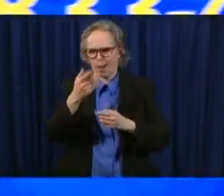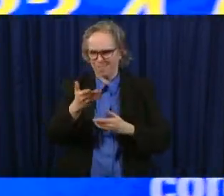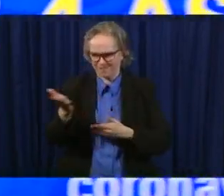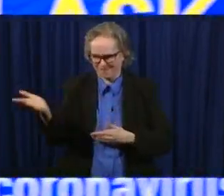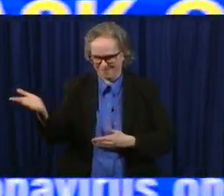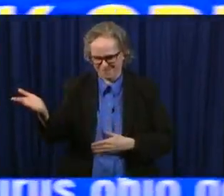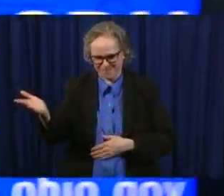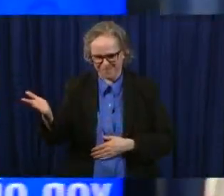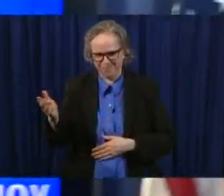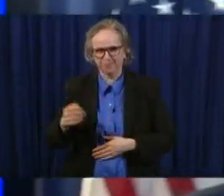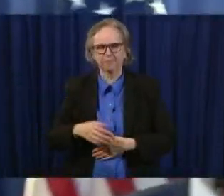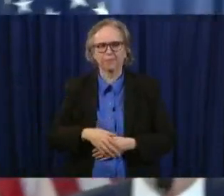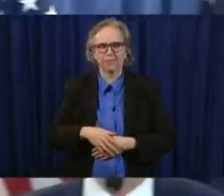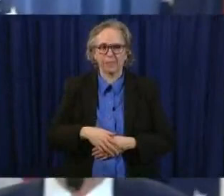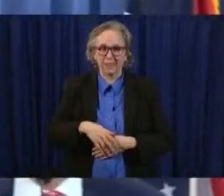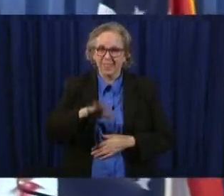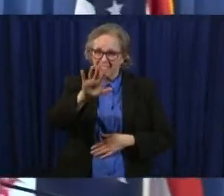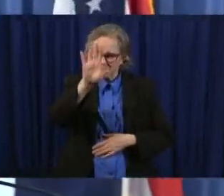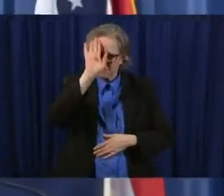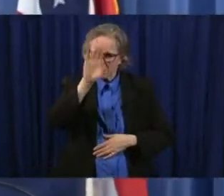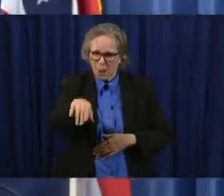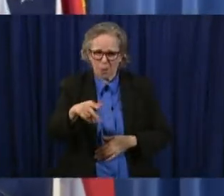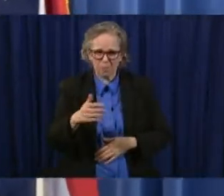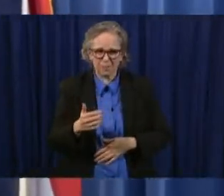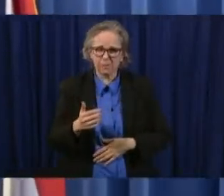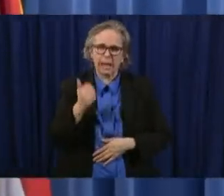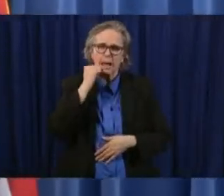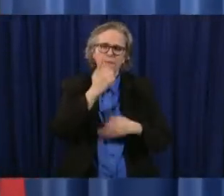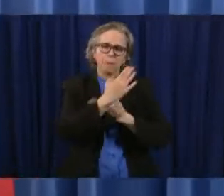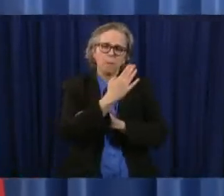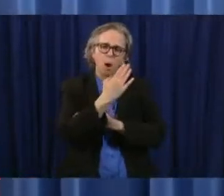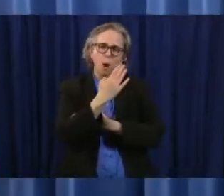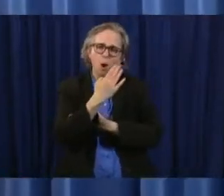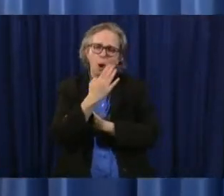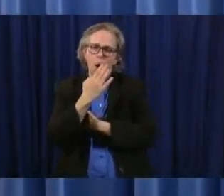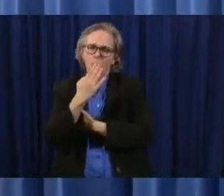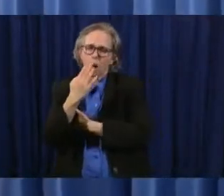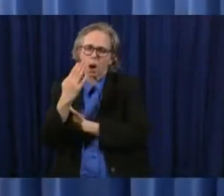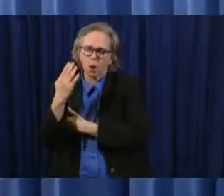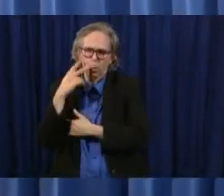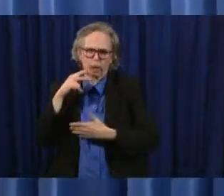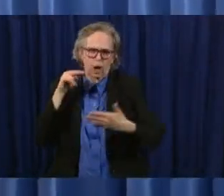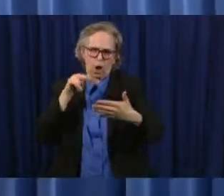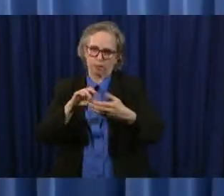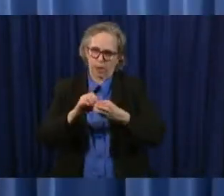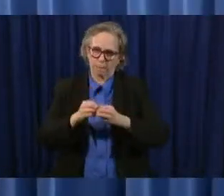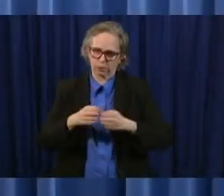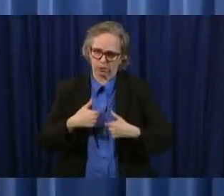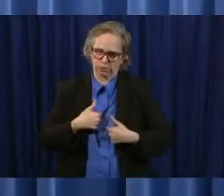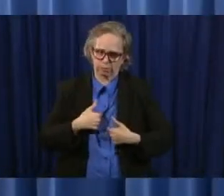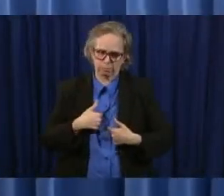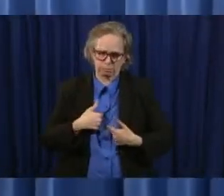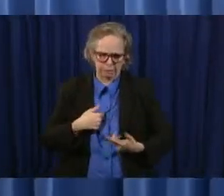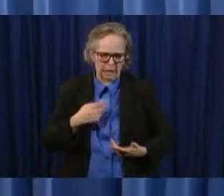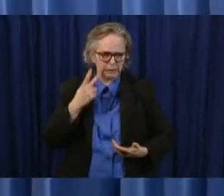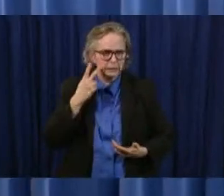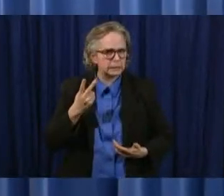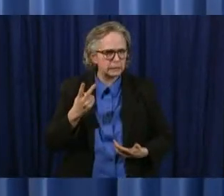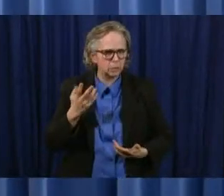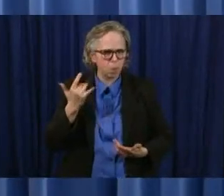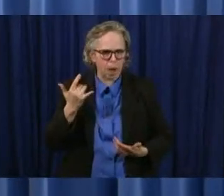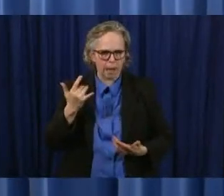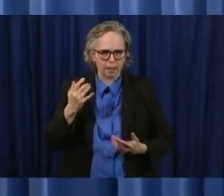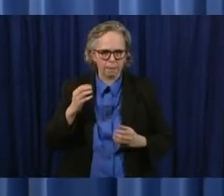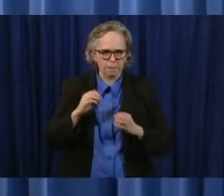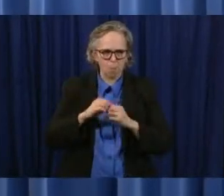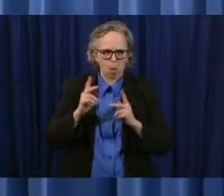every day every morning i look at the numbers and i see more ohioans who are dying from